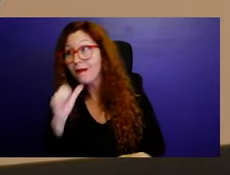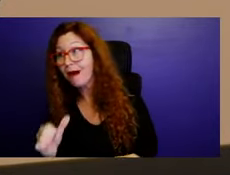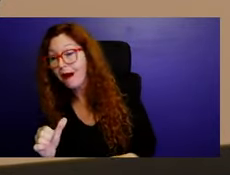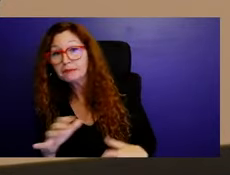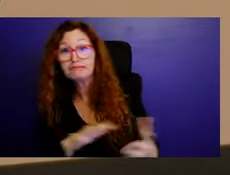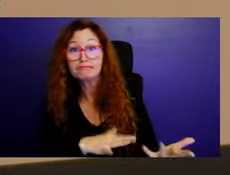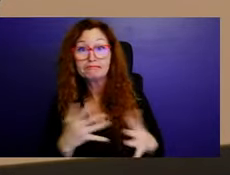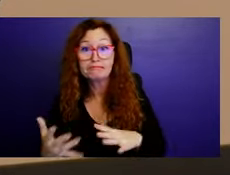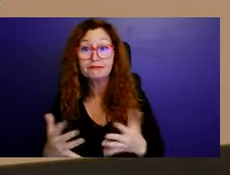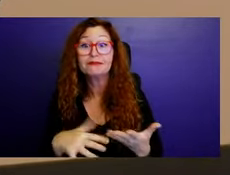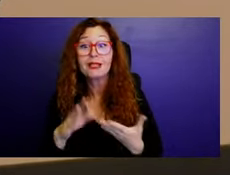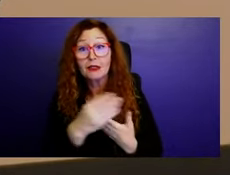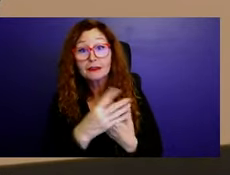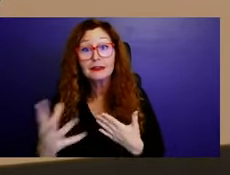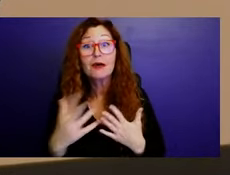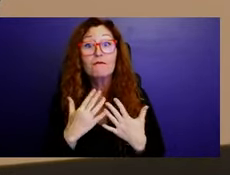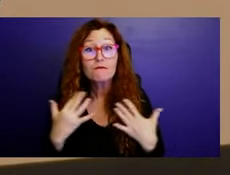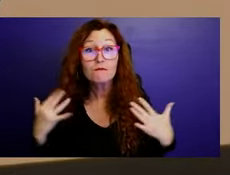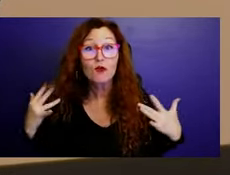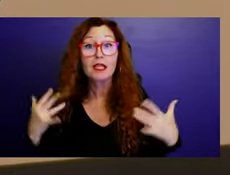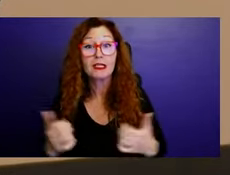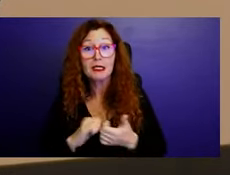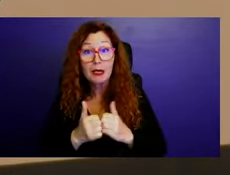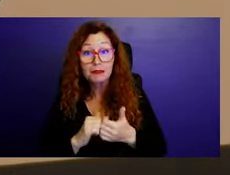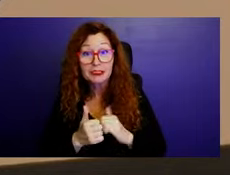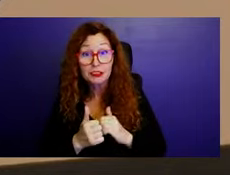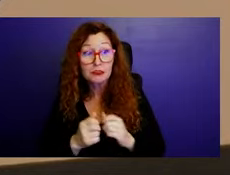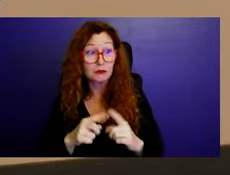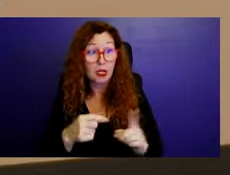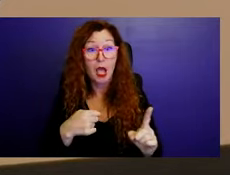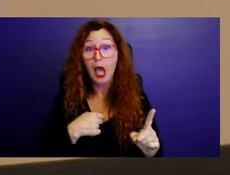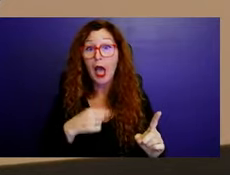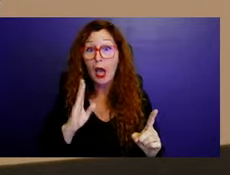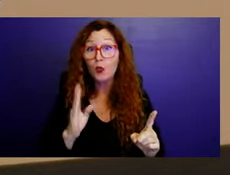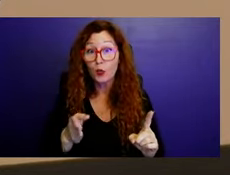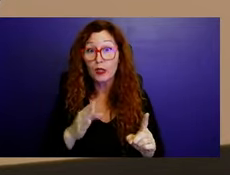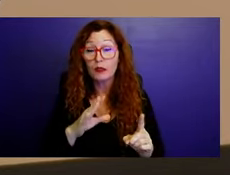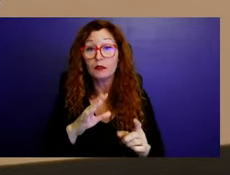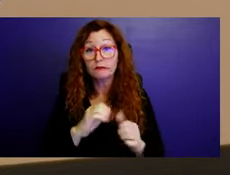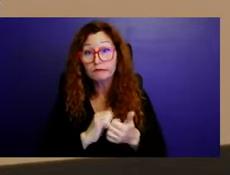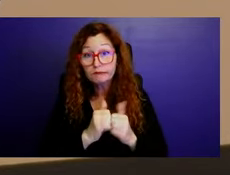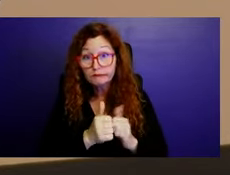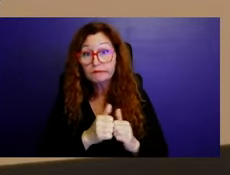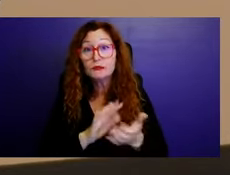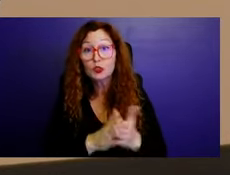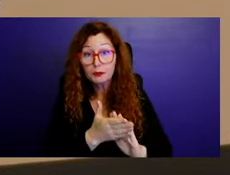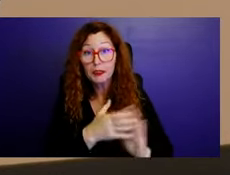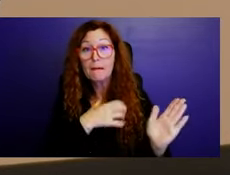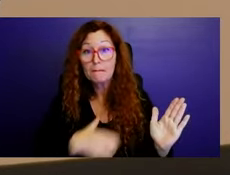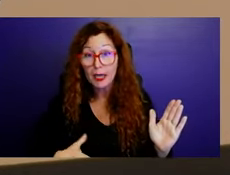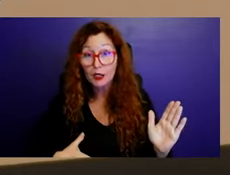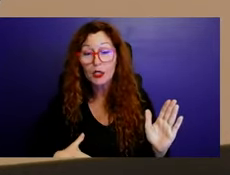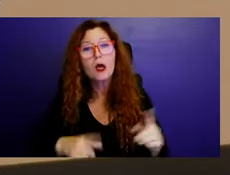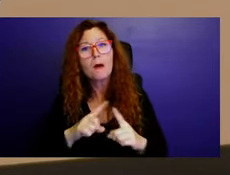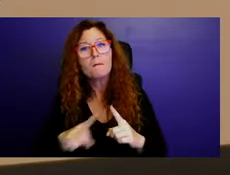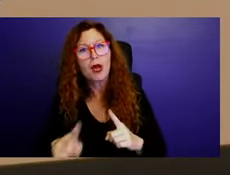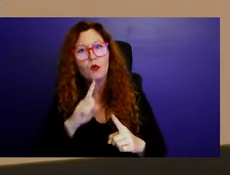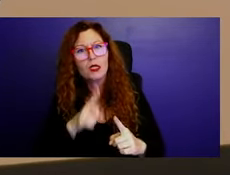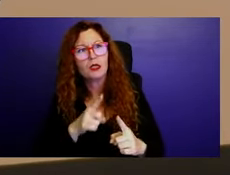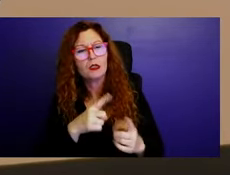mayor, but I will debate you, not attack you and one of us will emerge as strong or weak mayor. So, this was not cool.